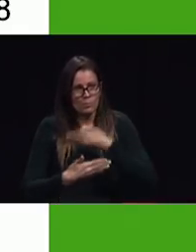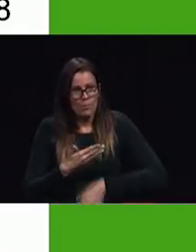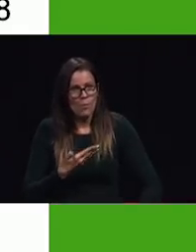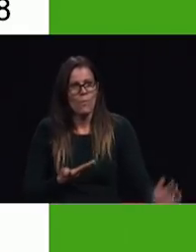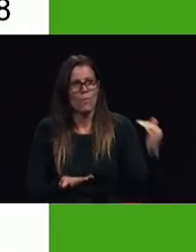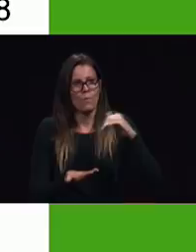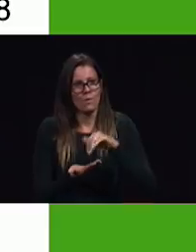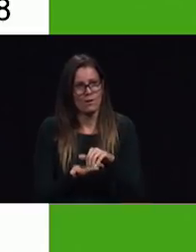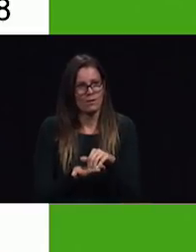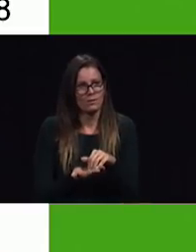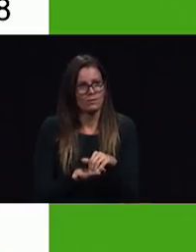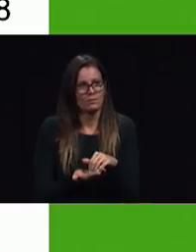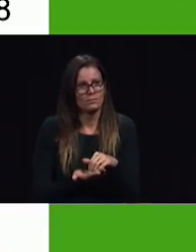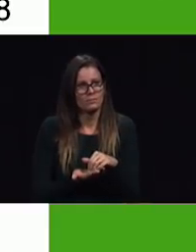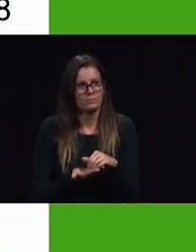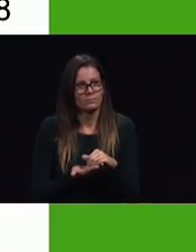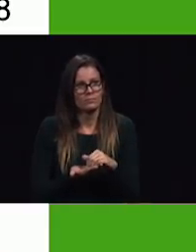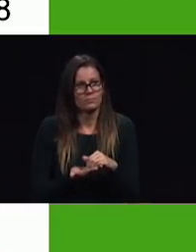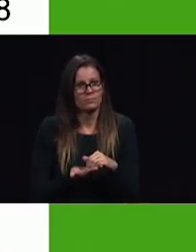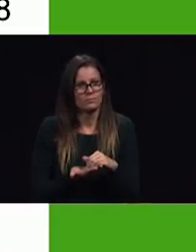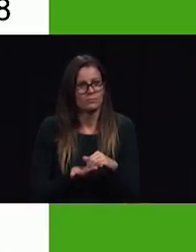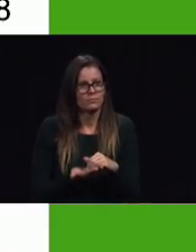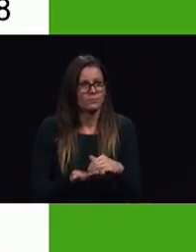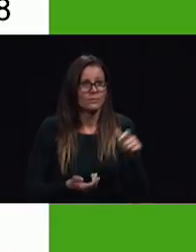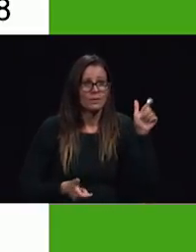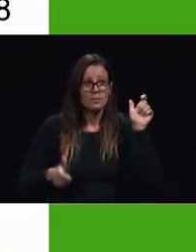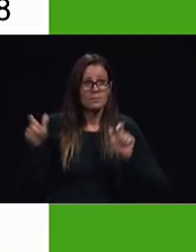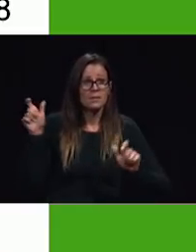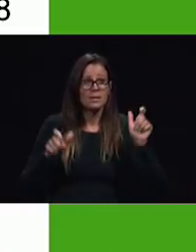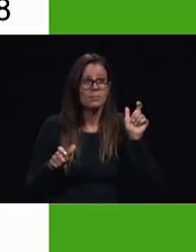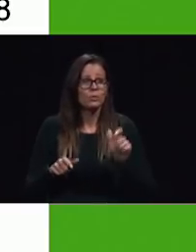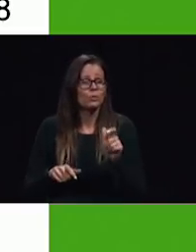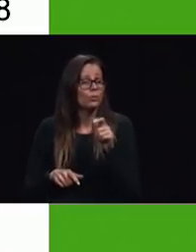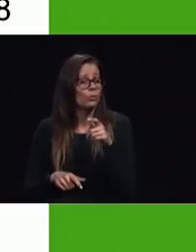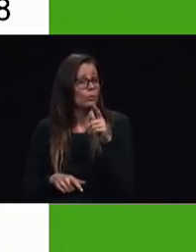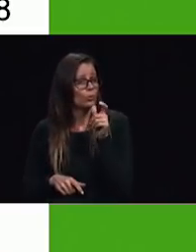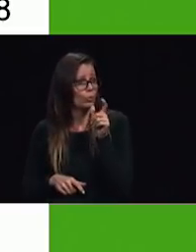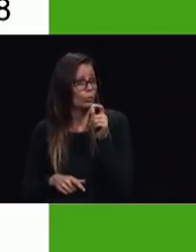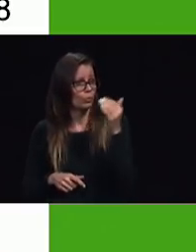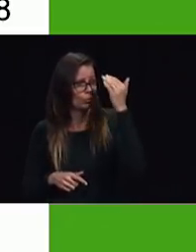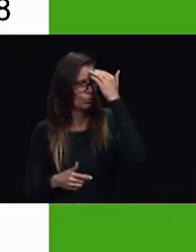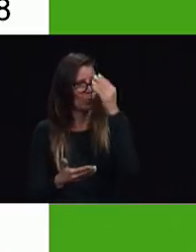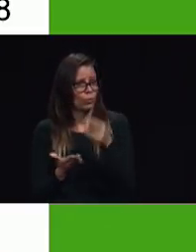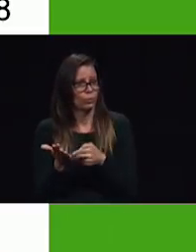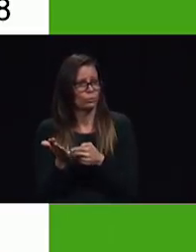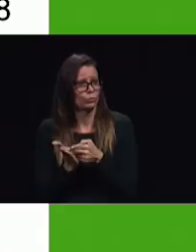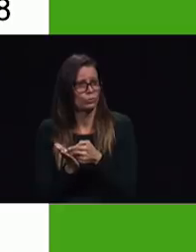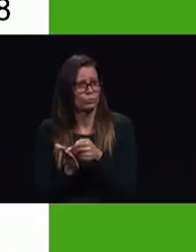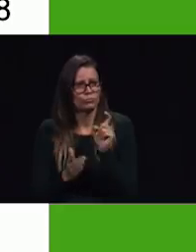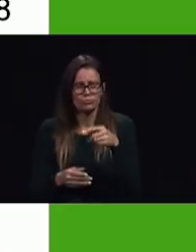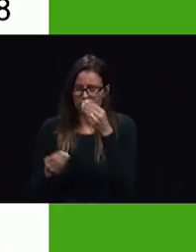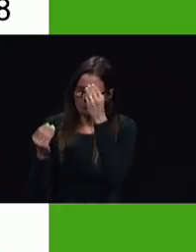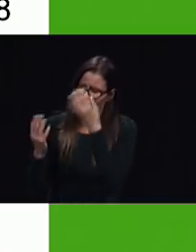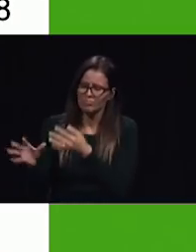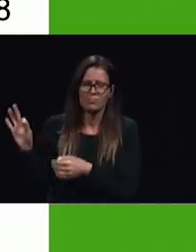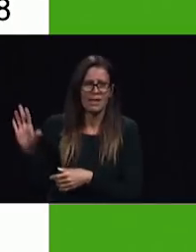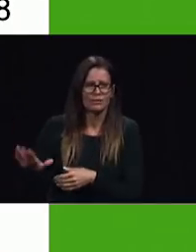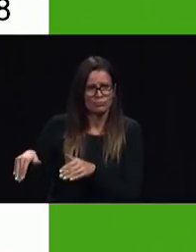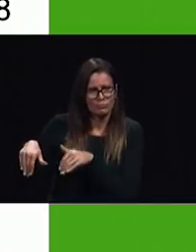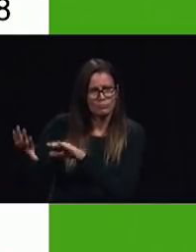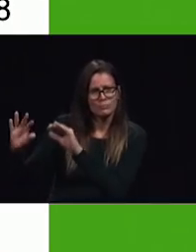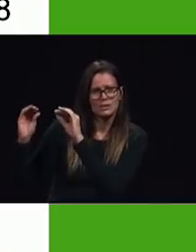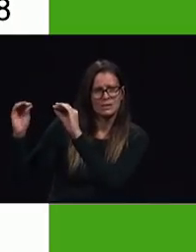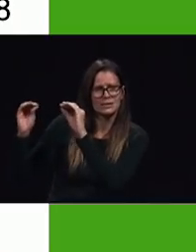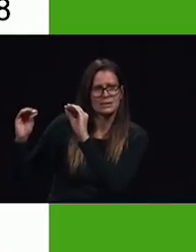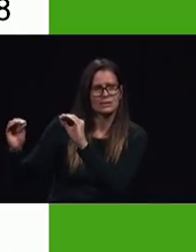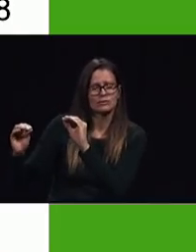for our ministers to expend on them the time and talent that should be given to the unconverted so long as church